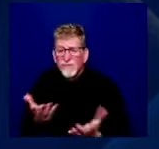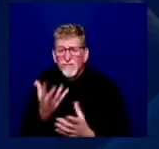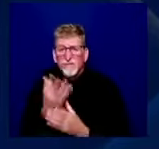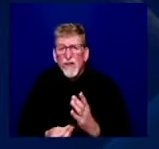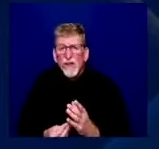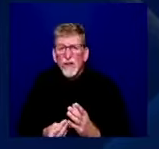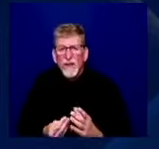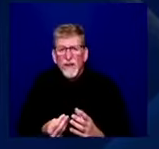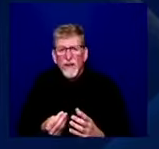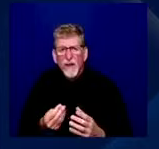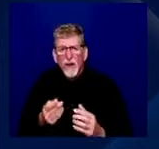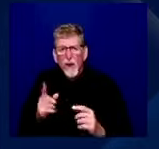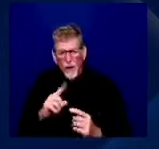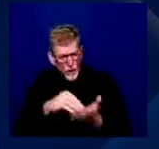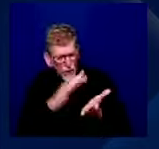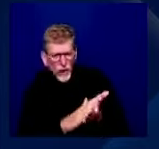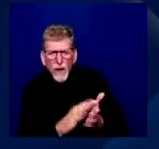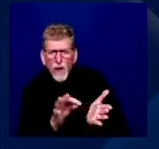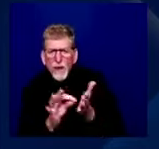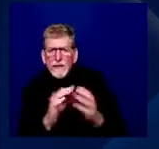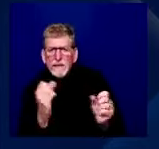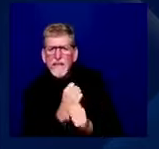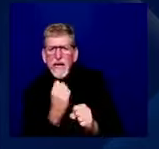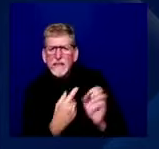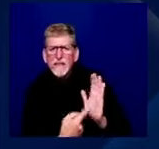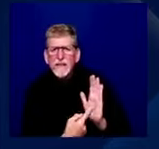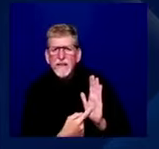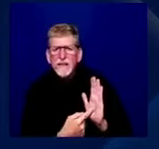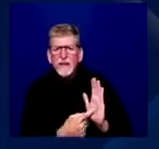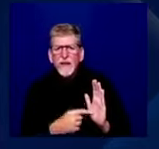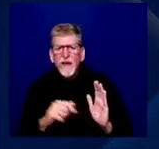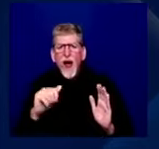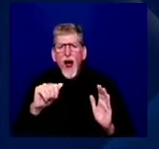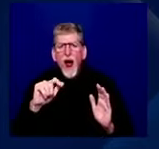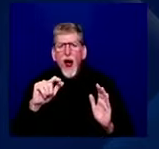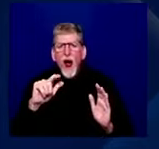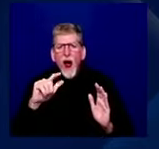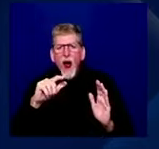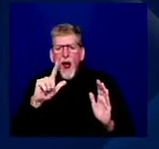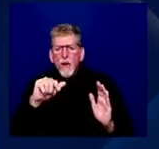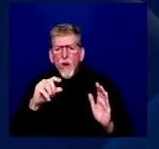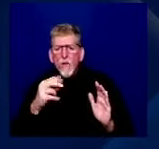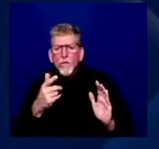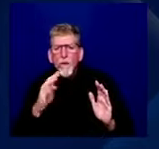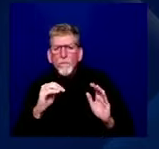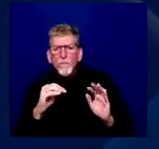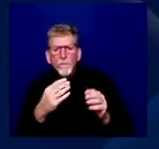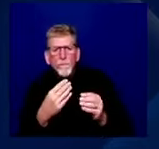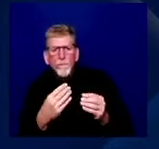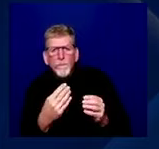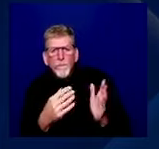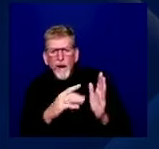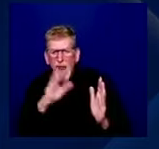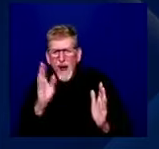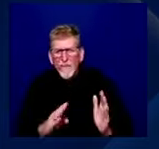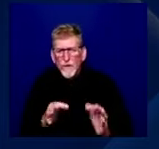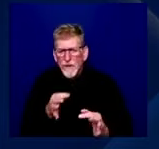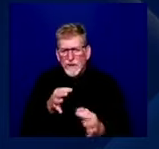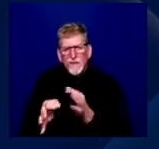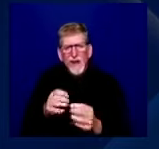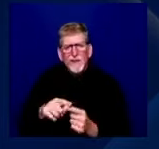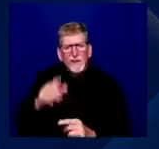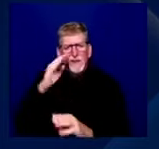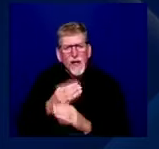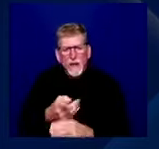and quantify, you know, trying to explain to a son that will never know their mother, just how amazing she was. And